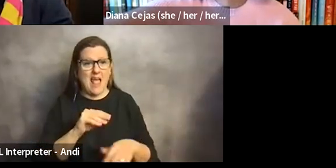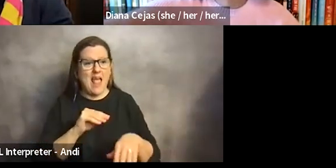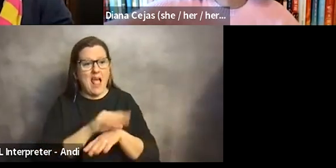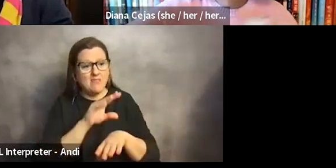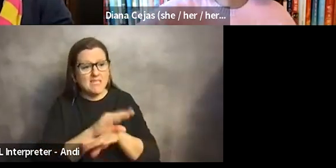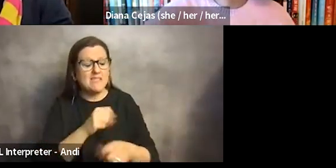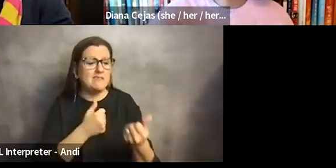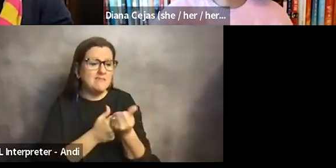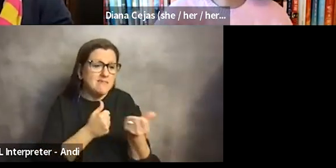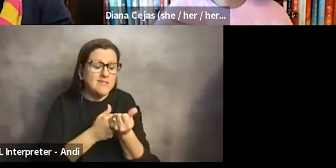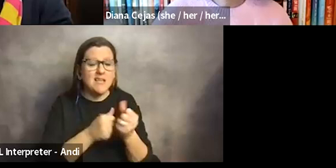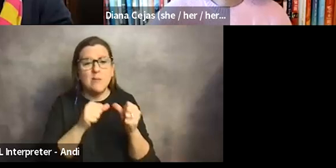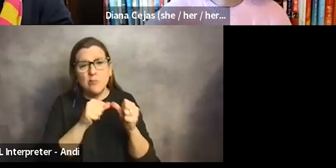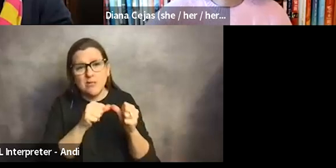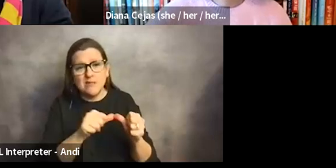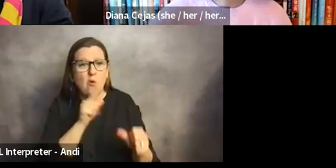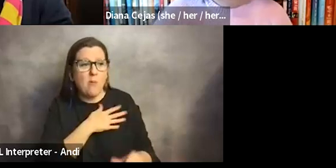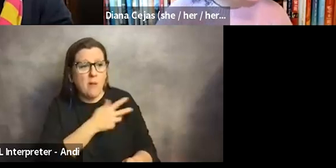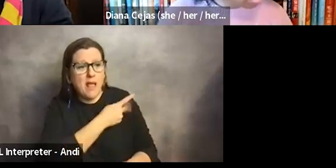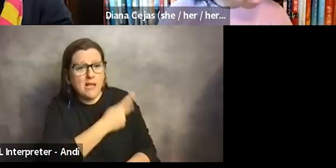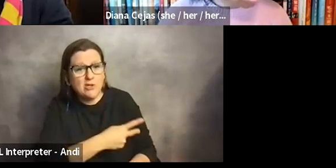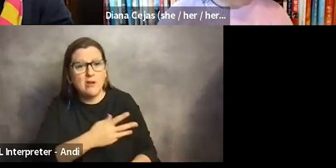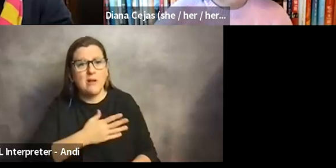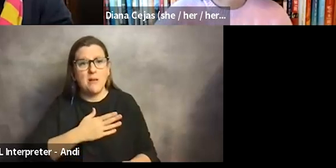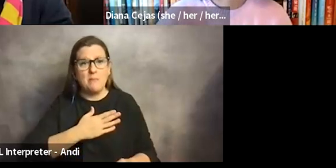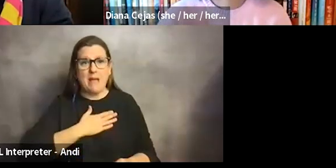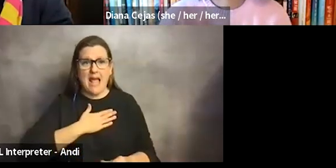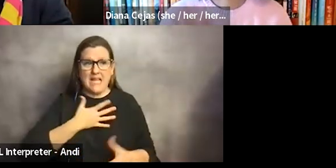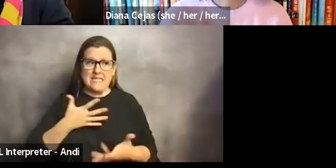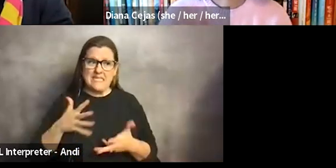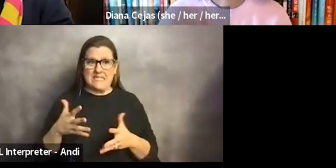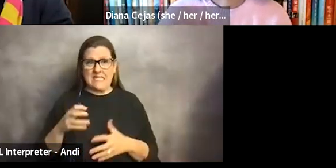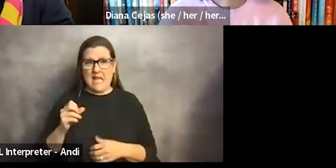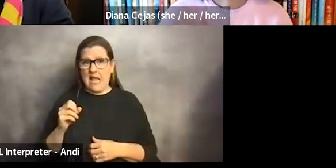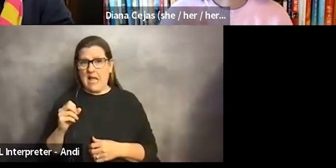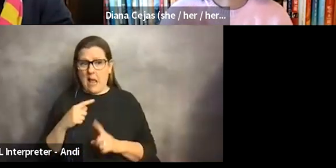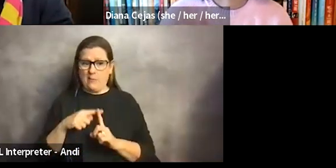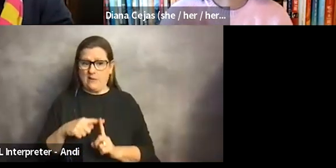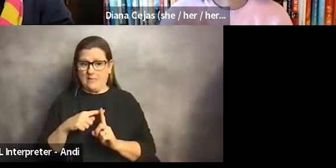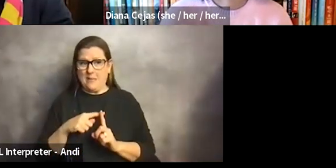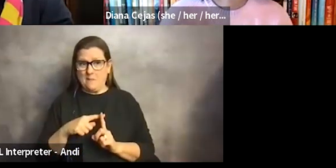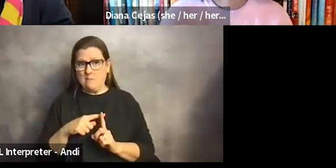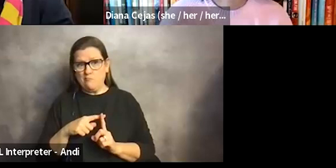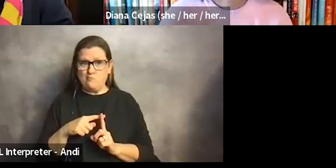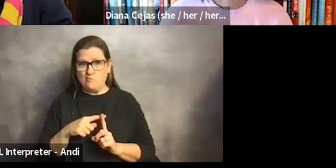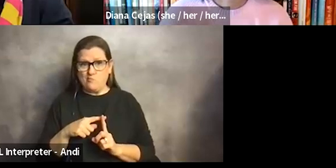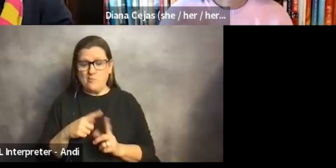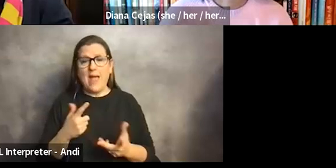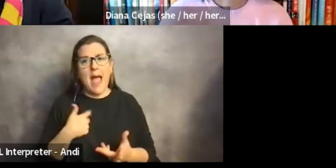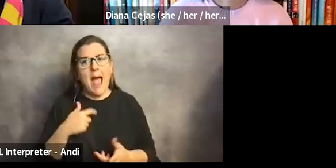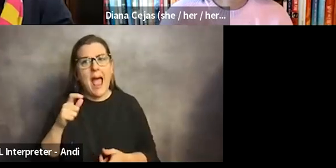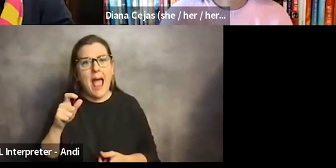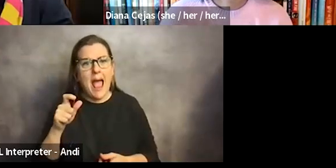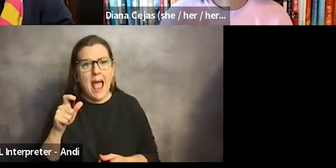patients, guarded optimism that I have for my, um, pre-liver transplant patients, I had to turn it around when, um,